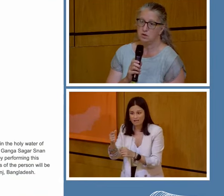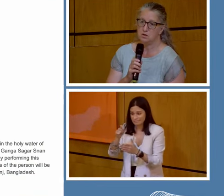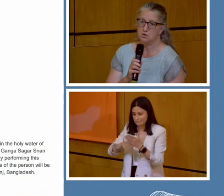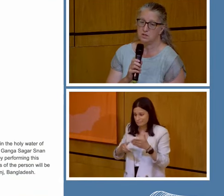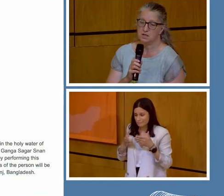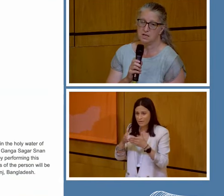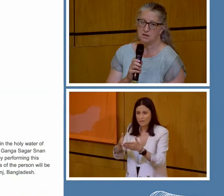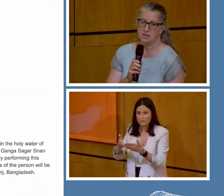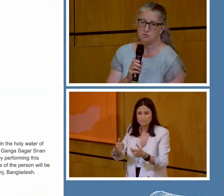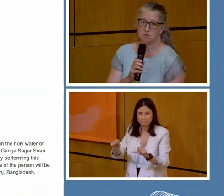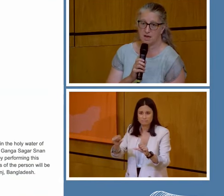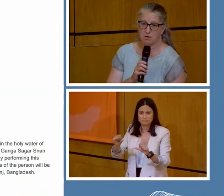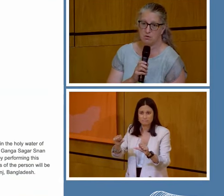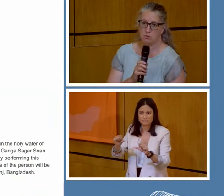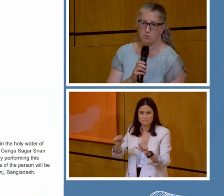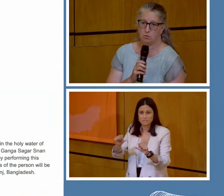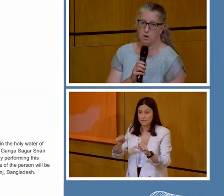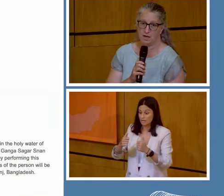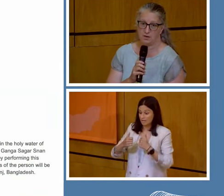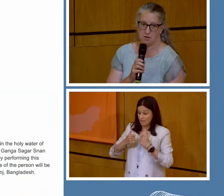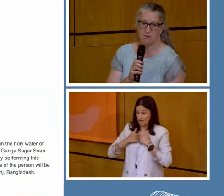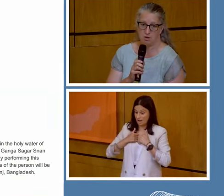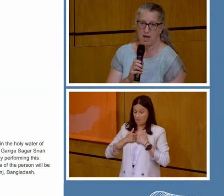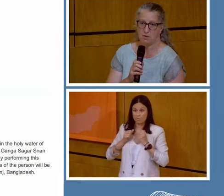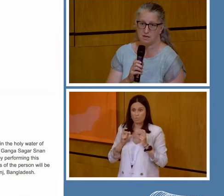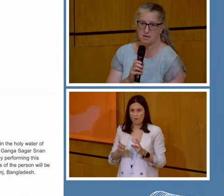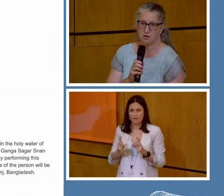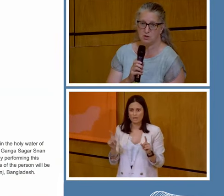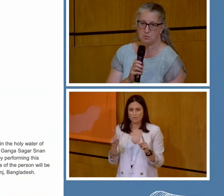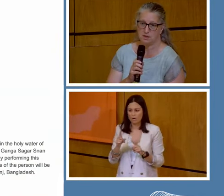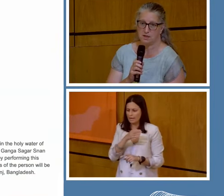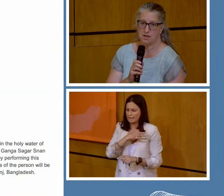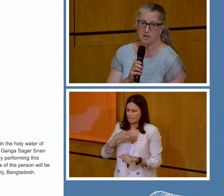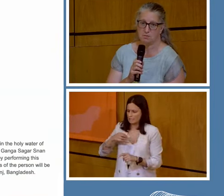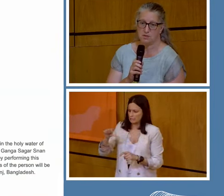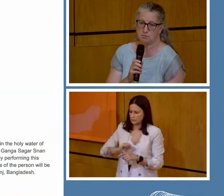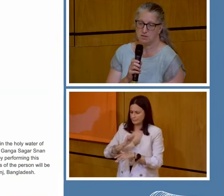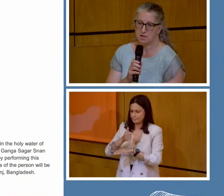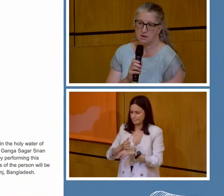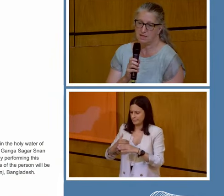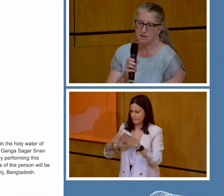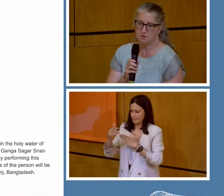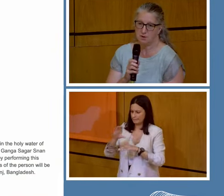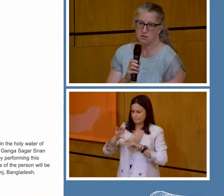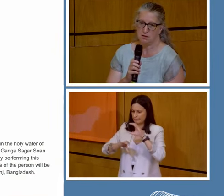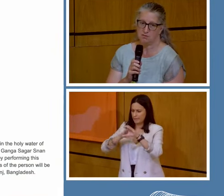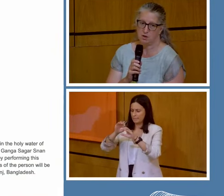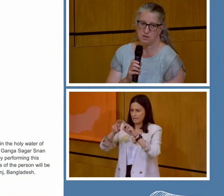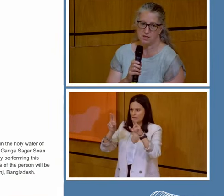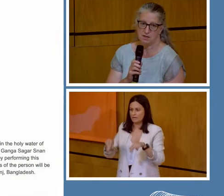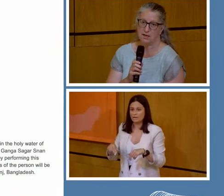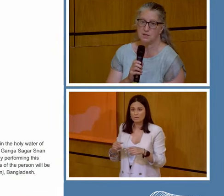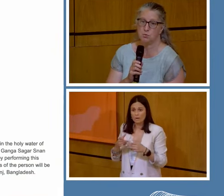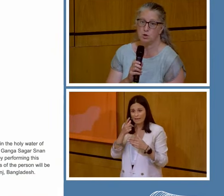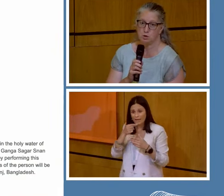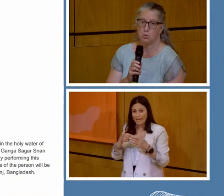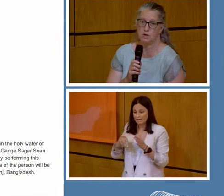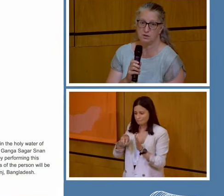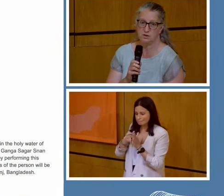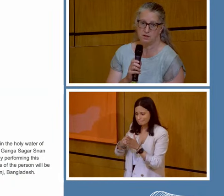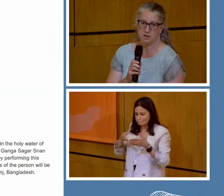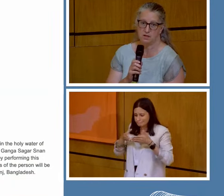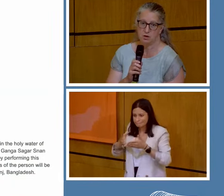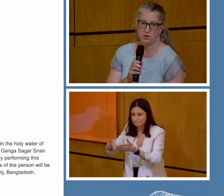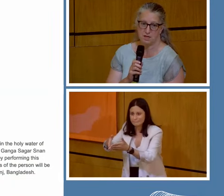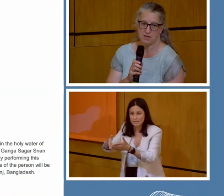and not seeing things from our way, how a clinic should be, but say, let's have a floating clinic. Let's work